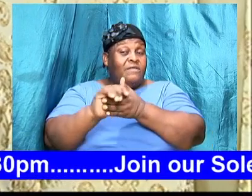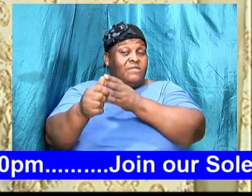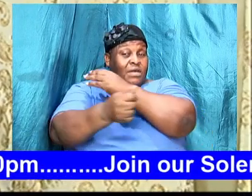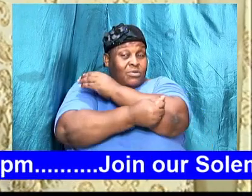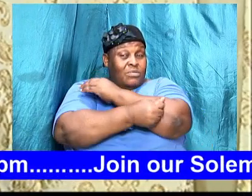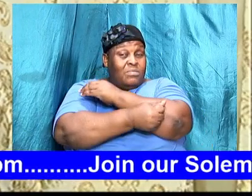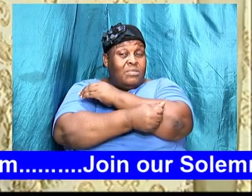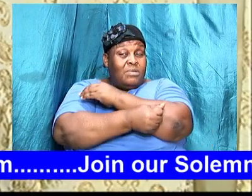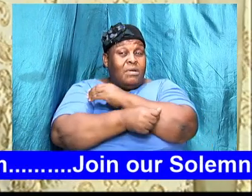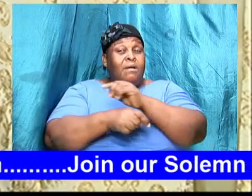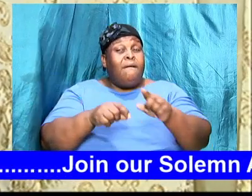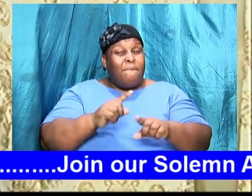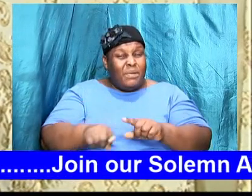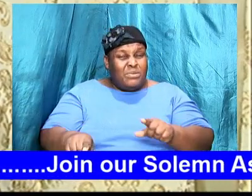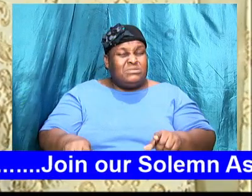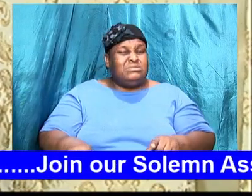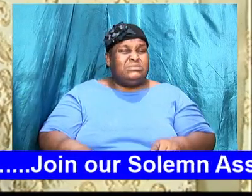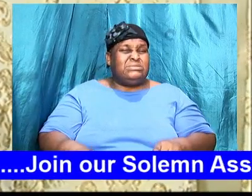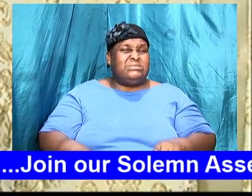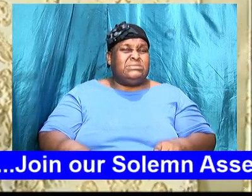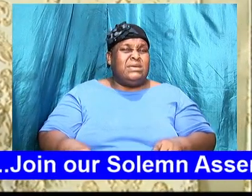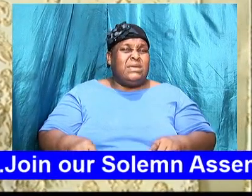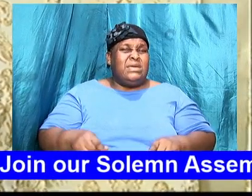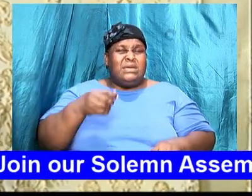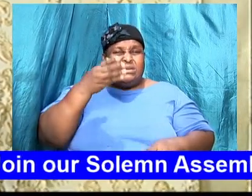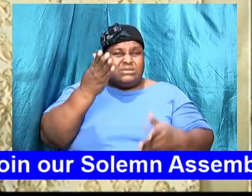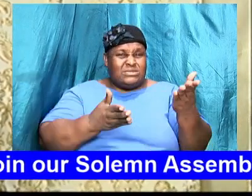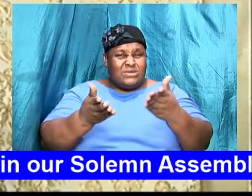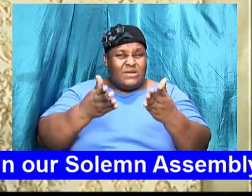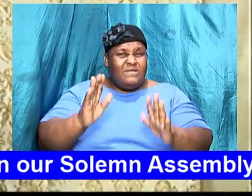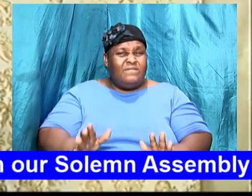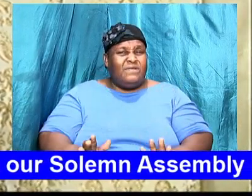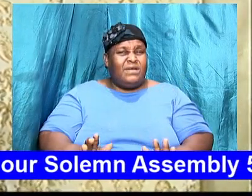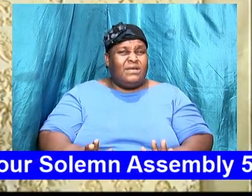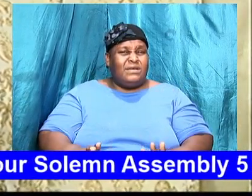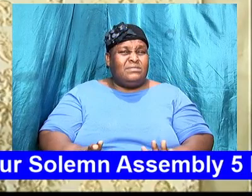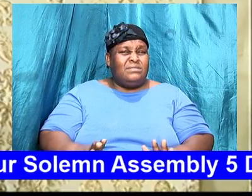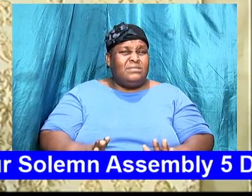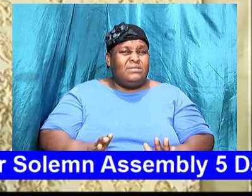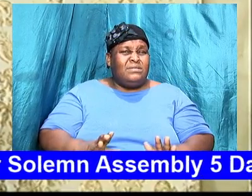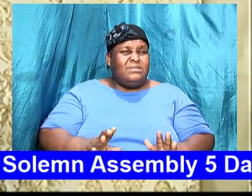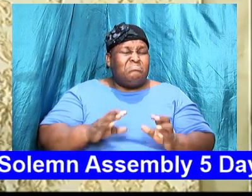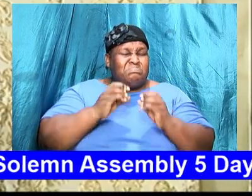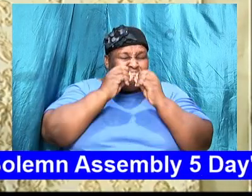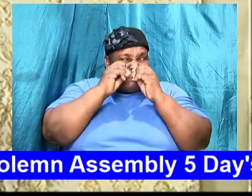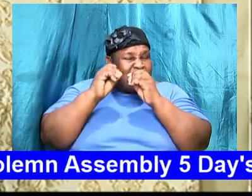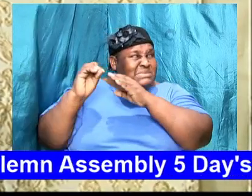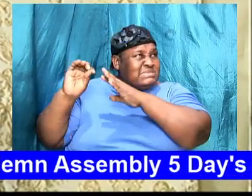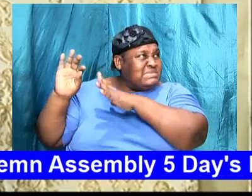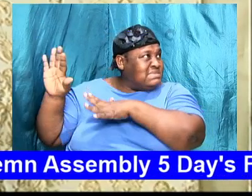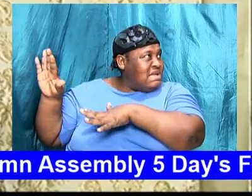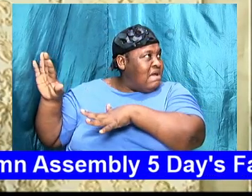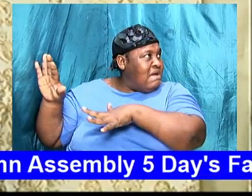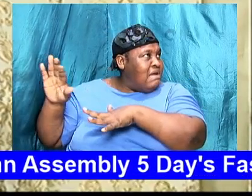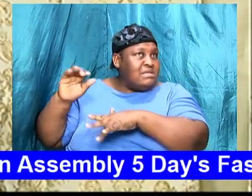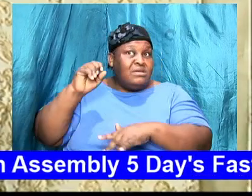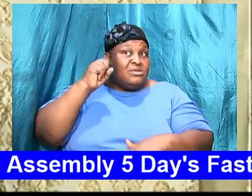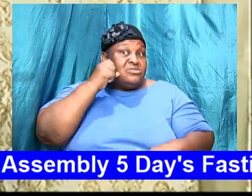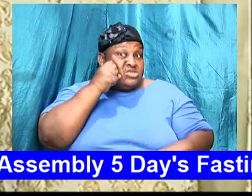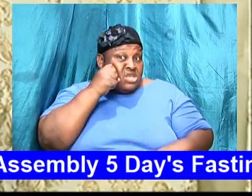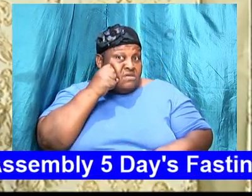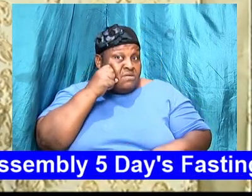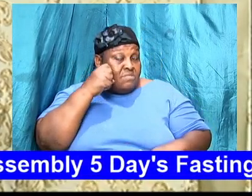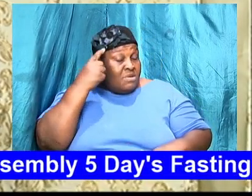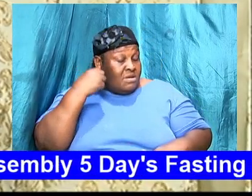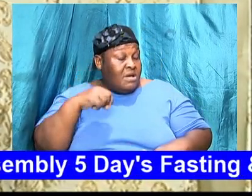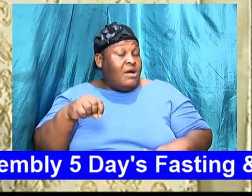despised by Hagar. There was arguments in the house and I said it last week. There were arguments in the house and this is as